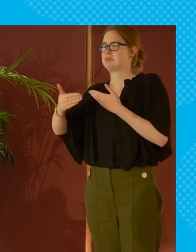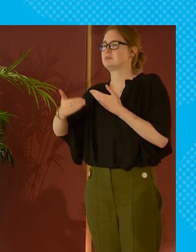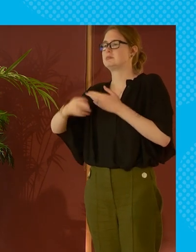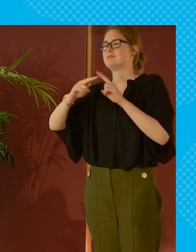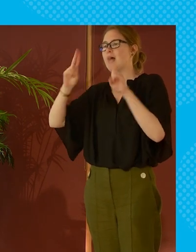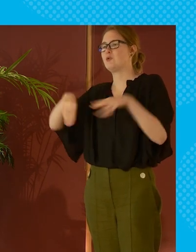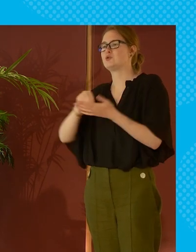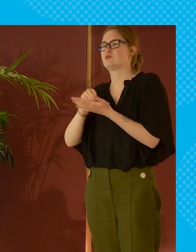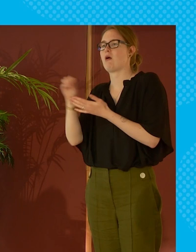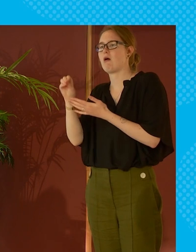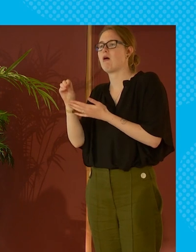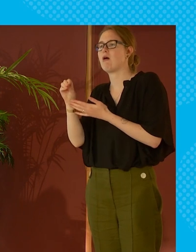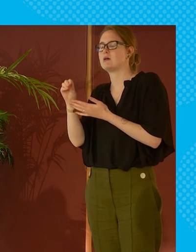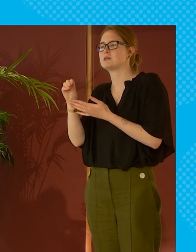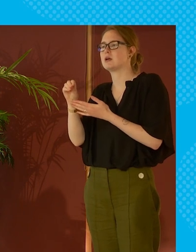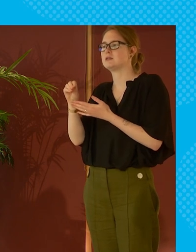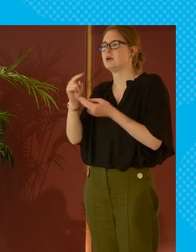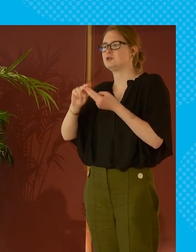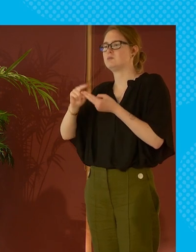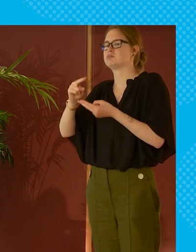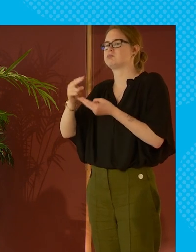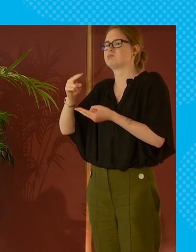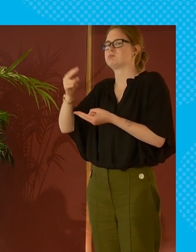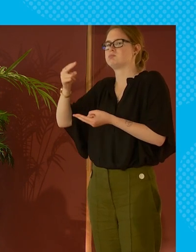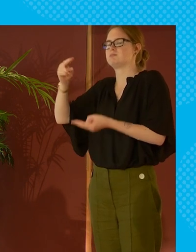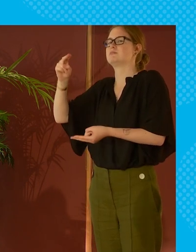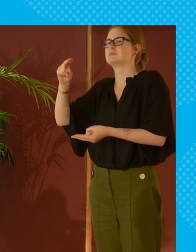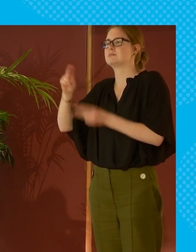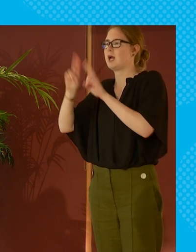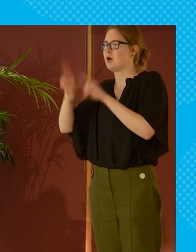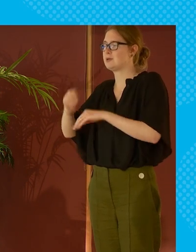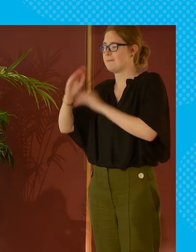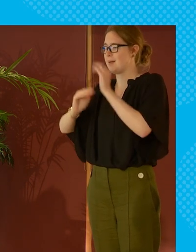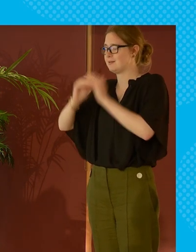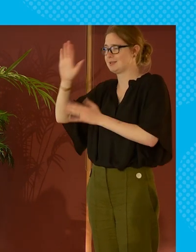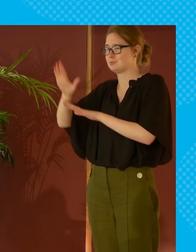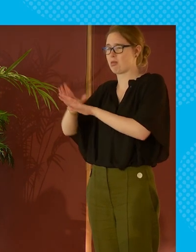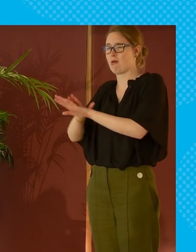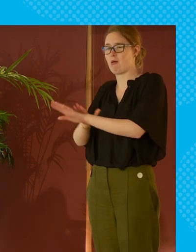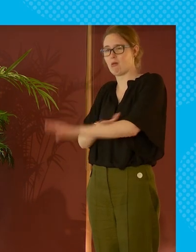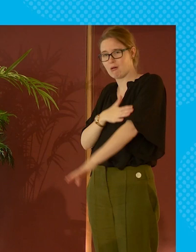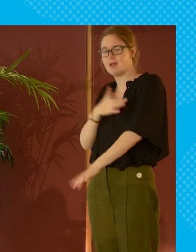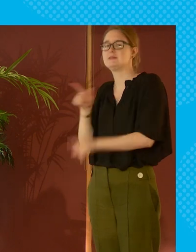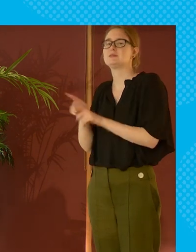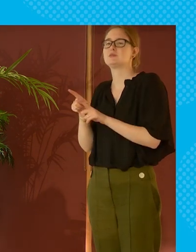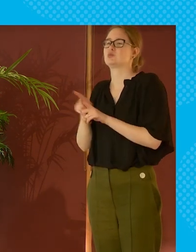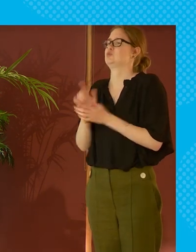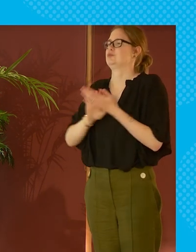a period where housing costs in scotland are starting to creep back up housing house building is slowing down